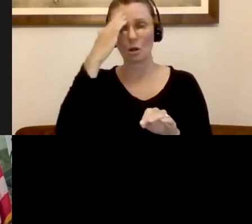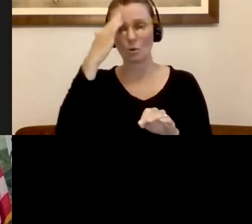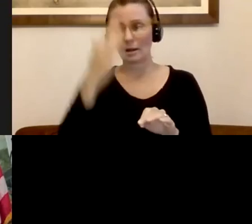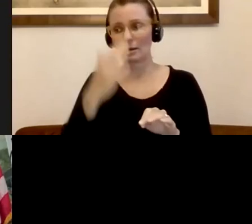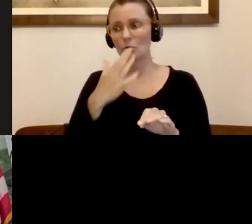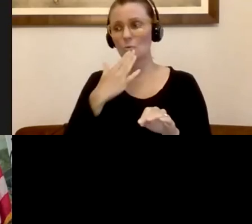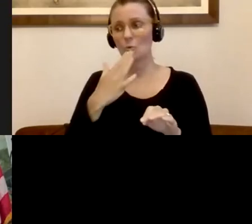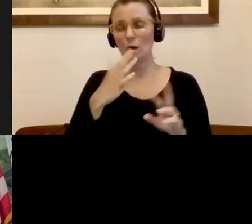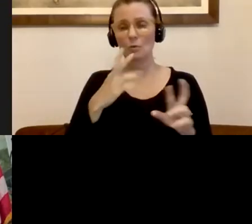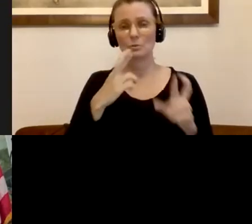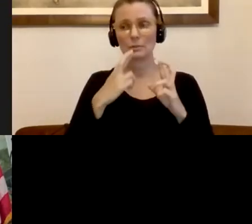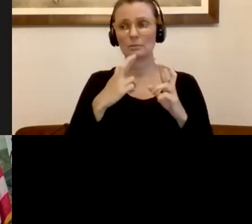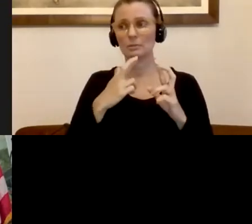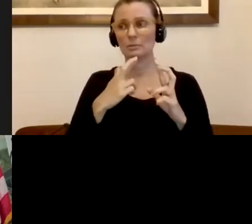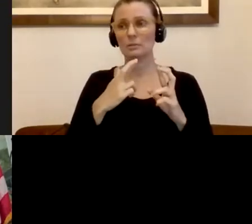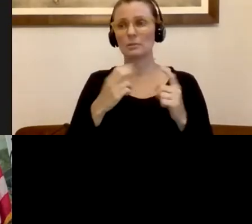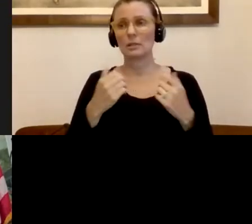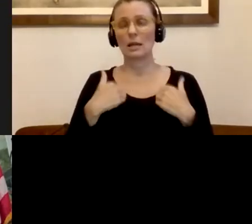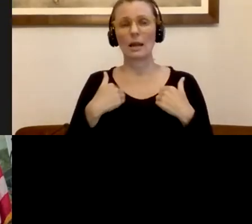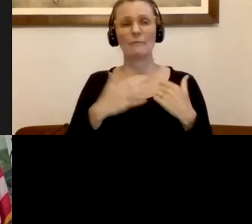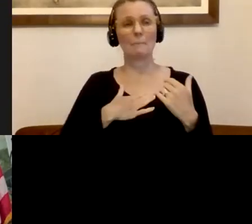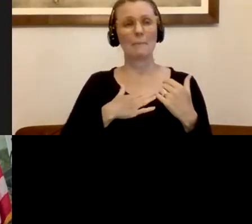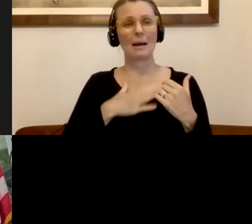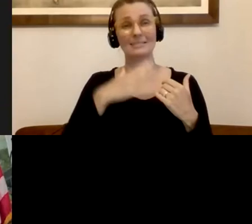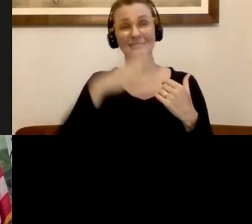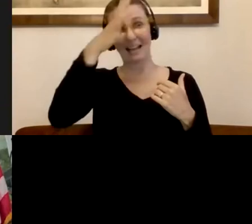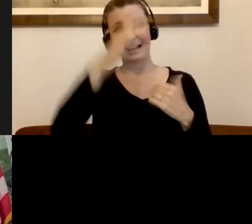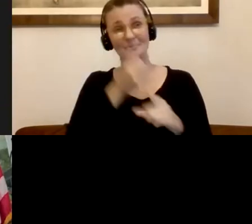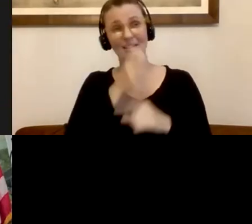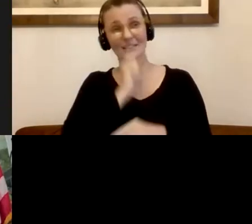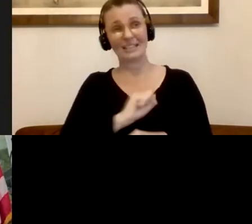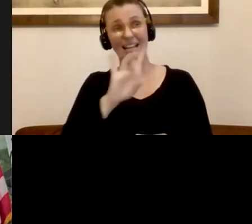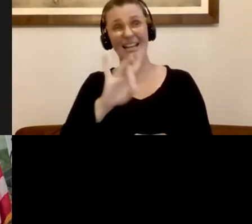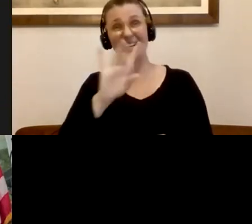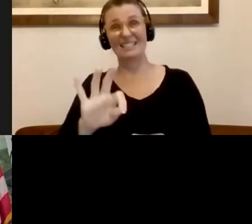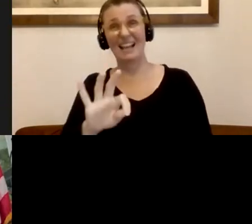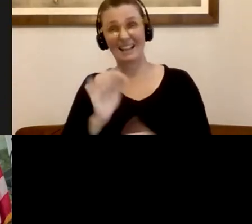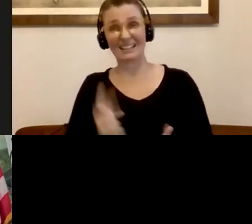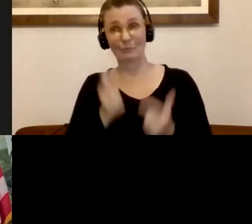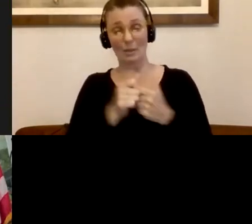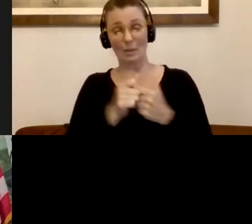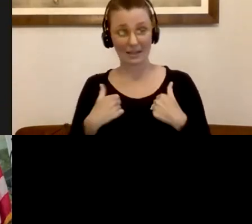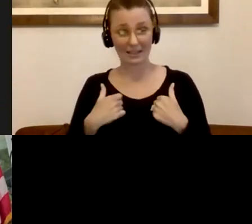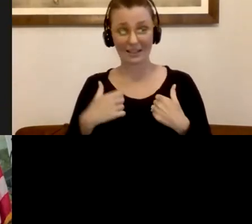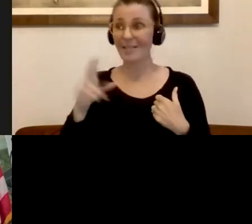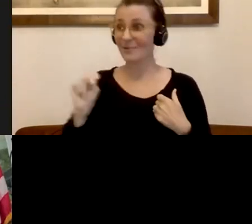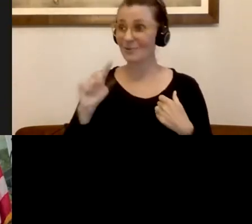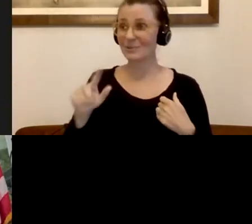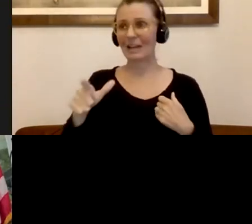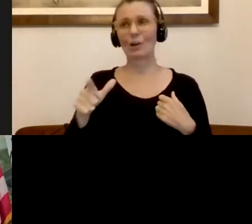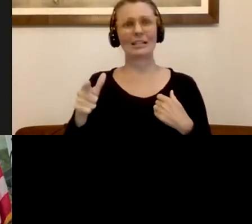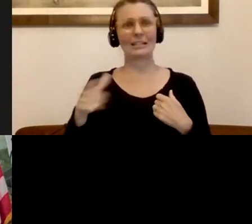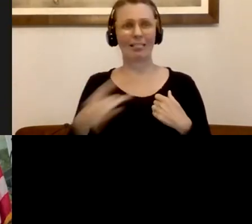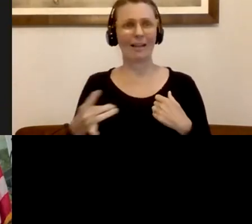I will say, um, I have my 89 year old dad who lives with me, uh, the newsletters he likes, he was trying to